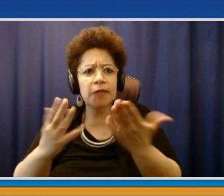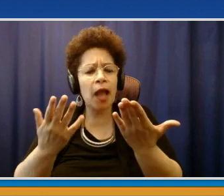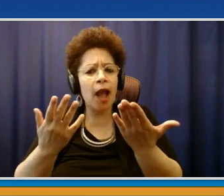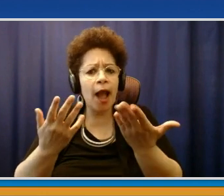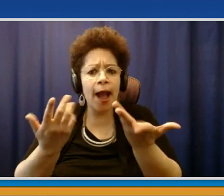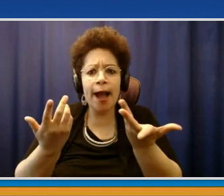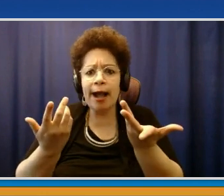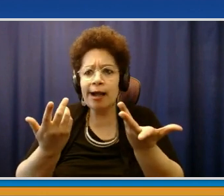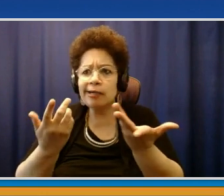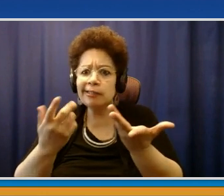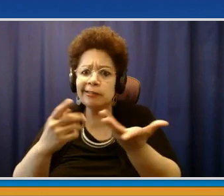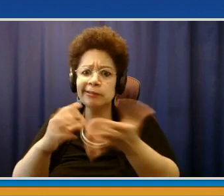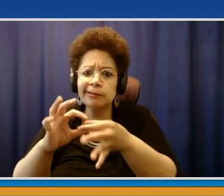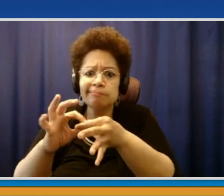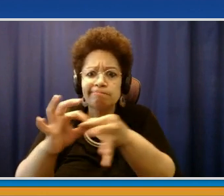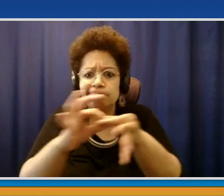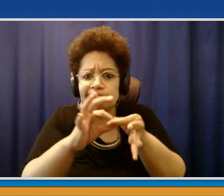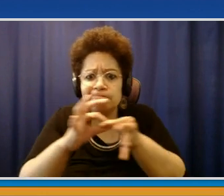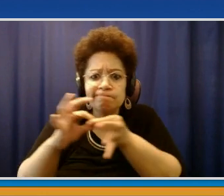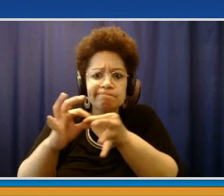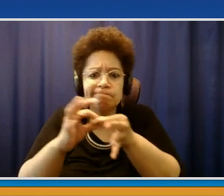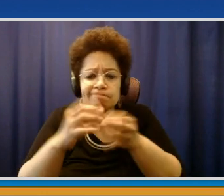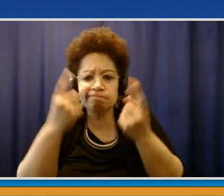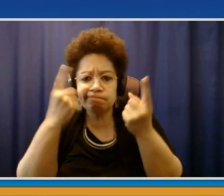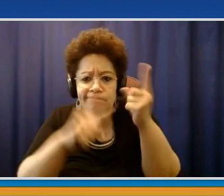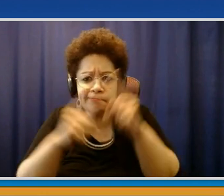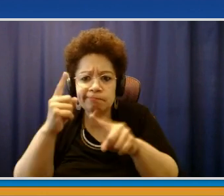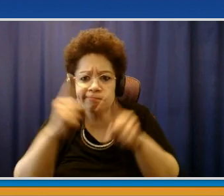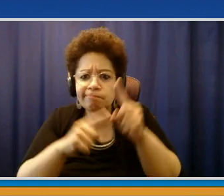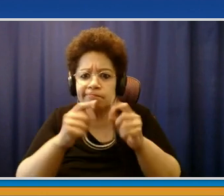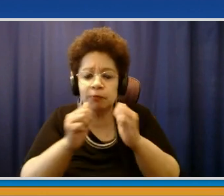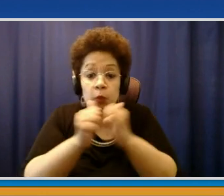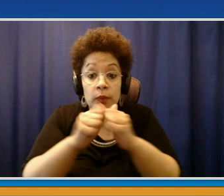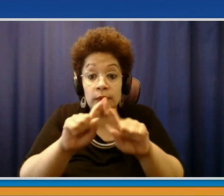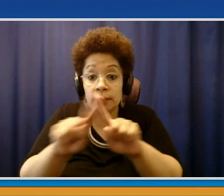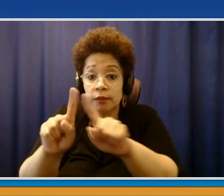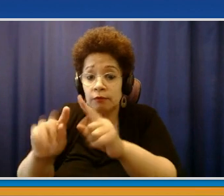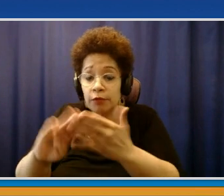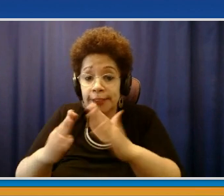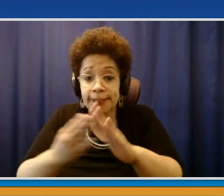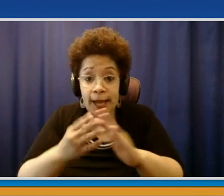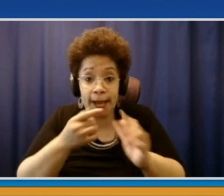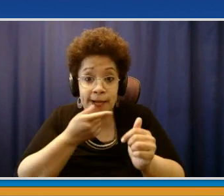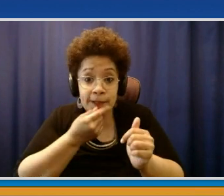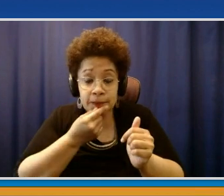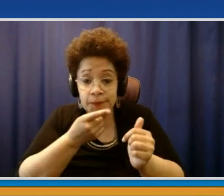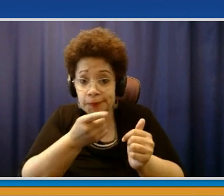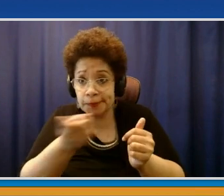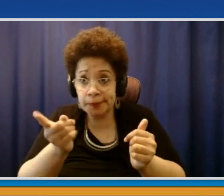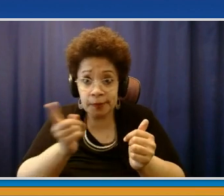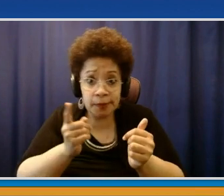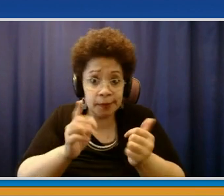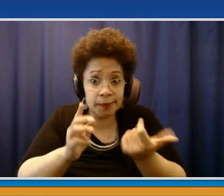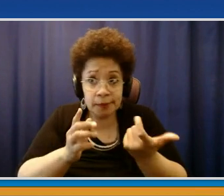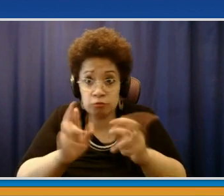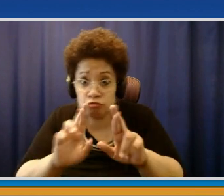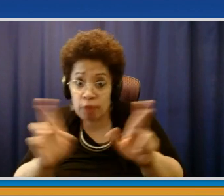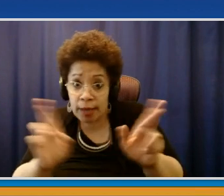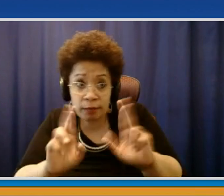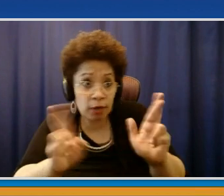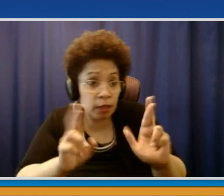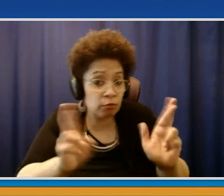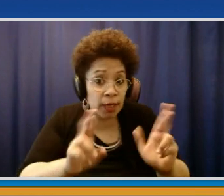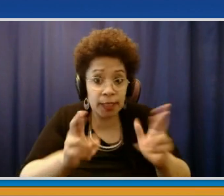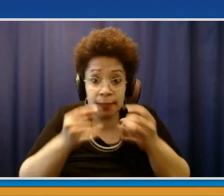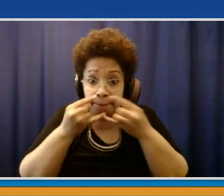with the Governor before he made his announcement today? I had the opportunity to speak to some of the staff people who did reach out to me, and I'm assuming they did to